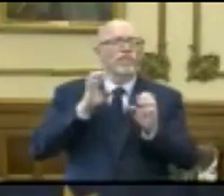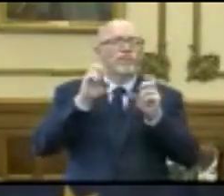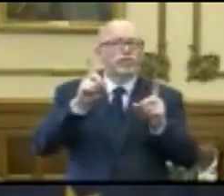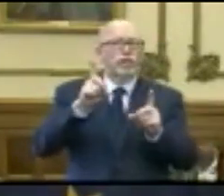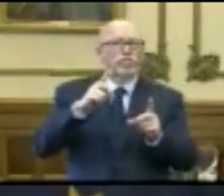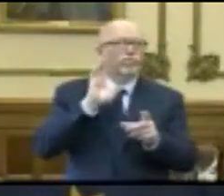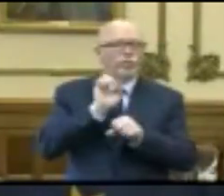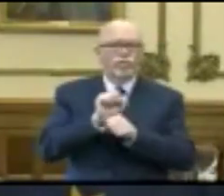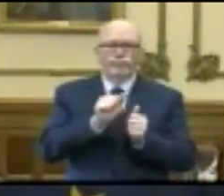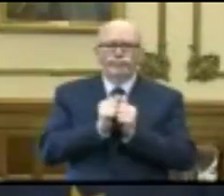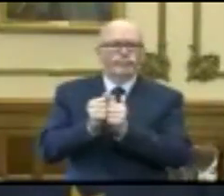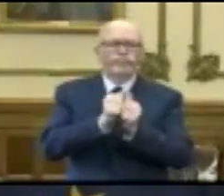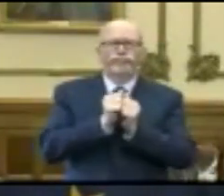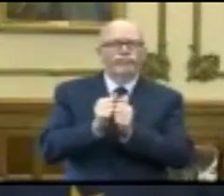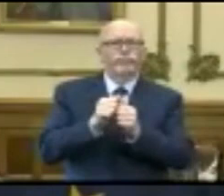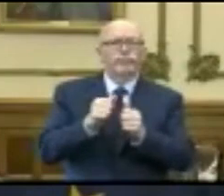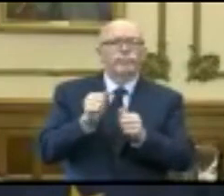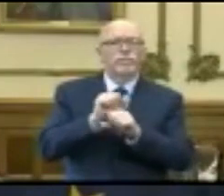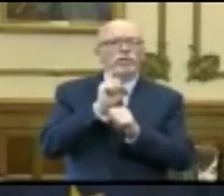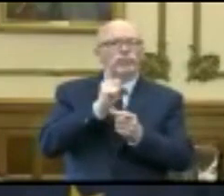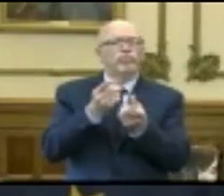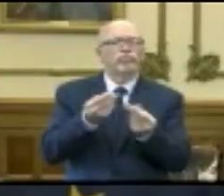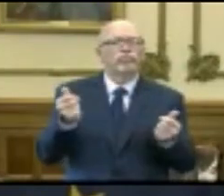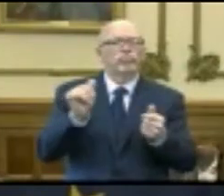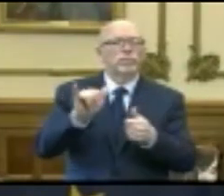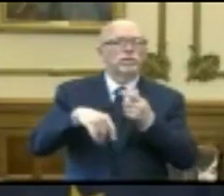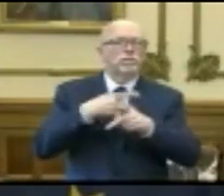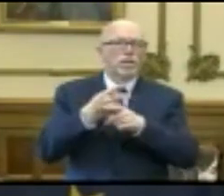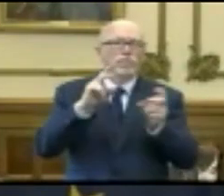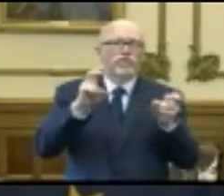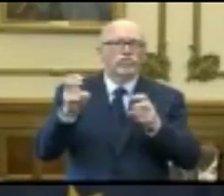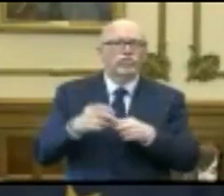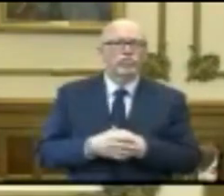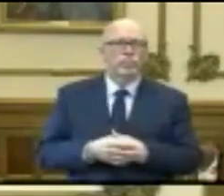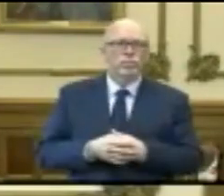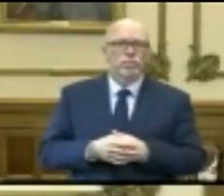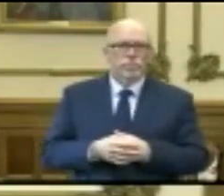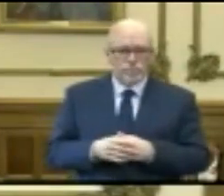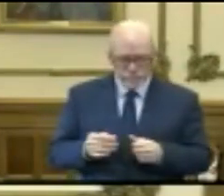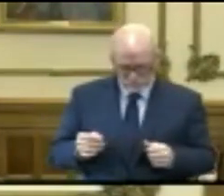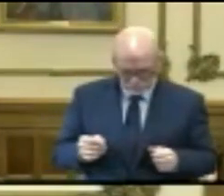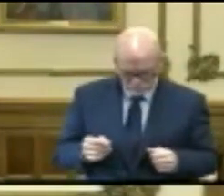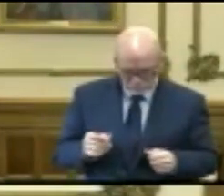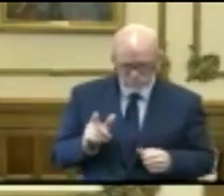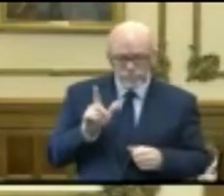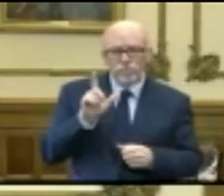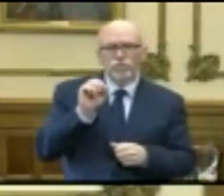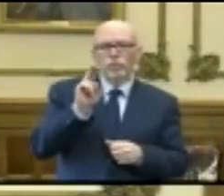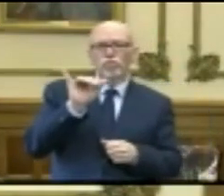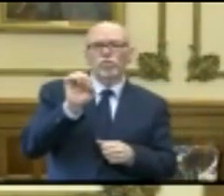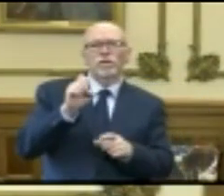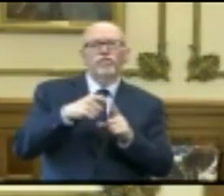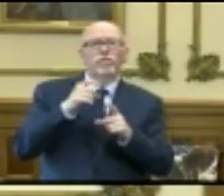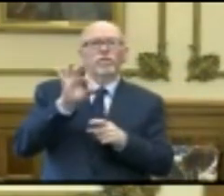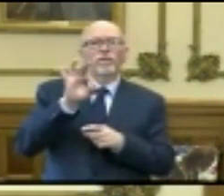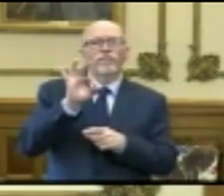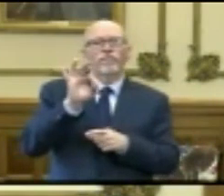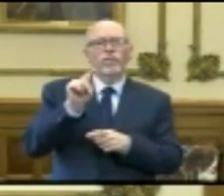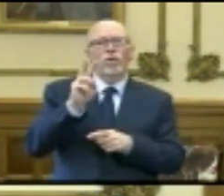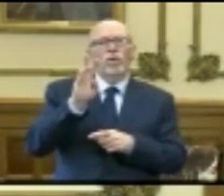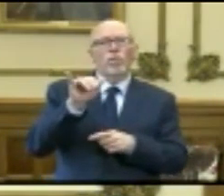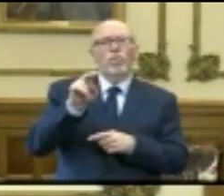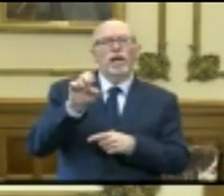jointly to resolve these type exact issues. Louie, Fort Wayne's NBC